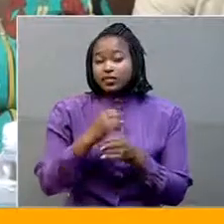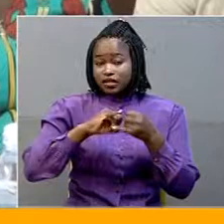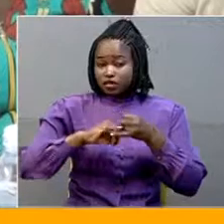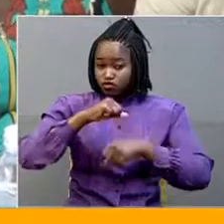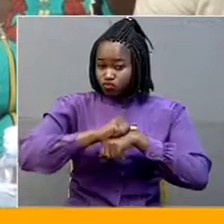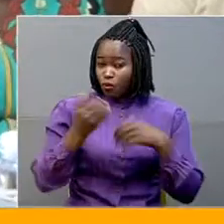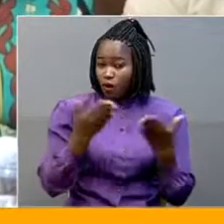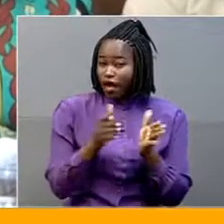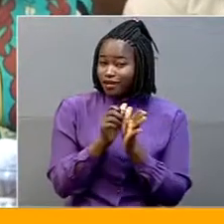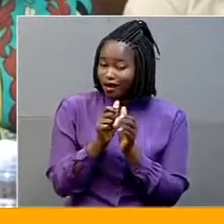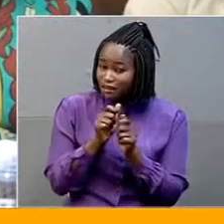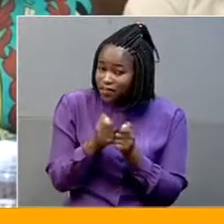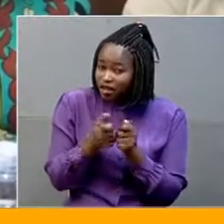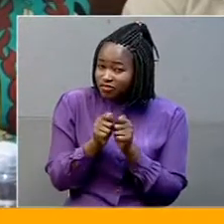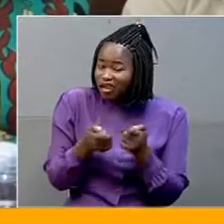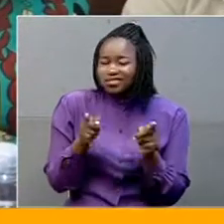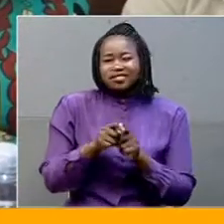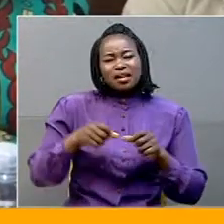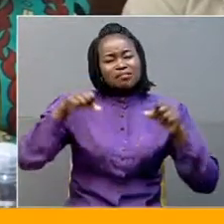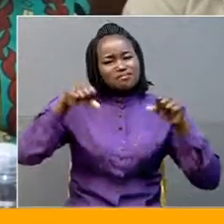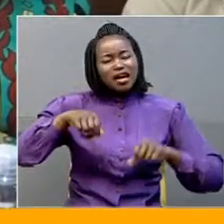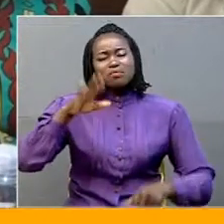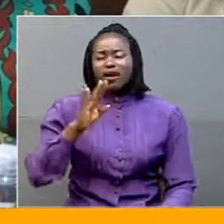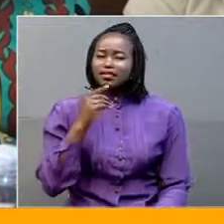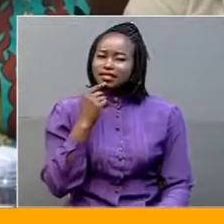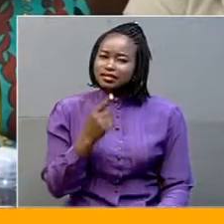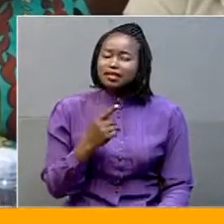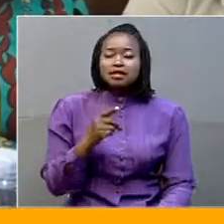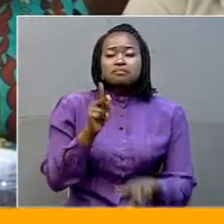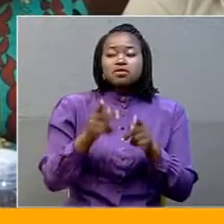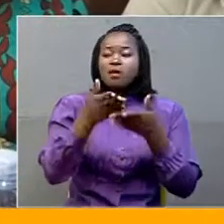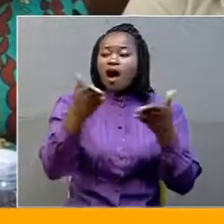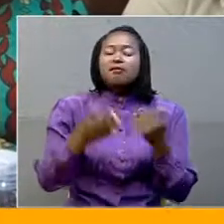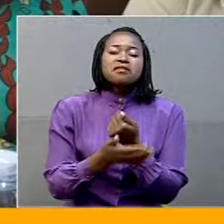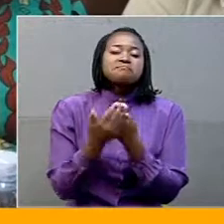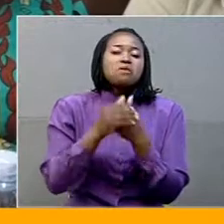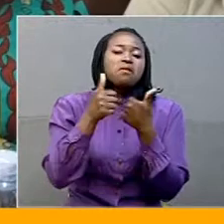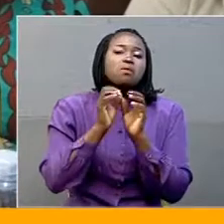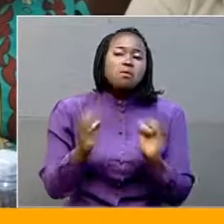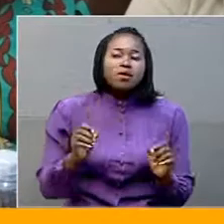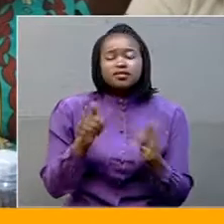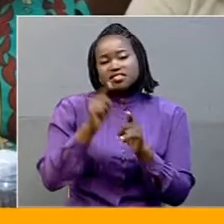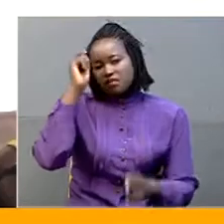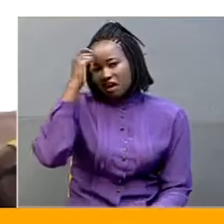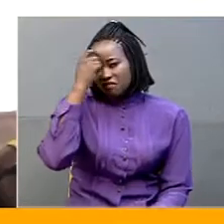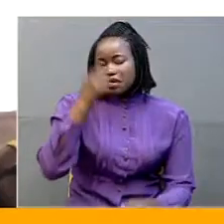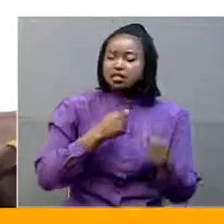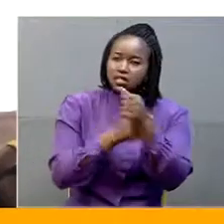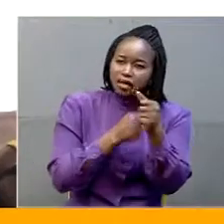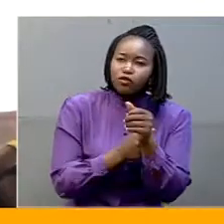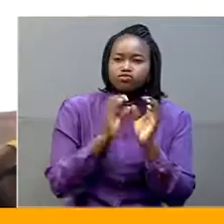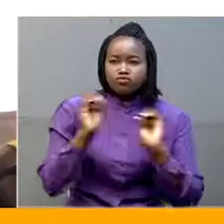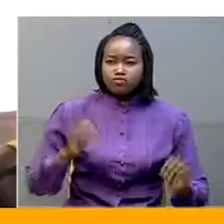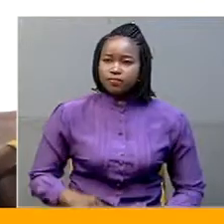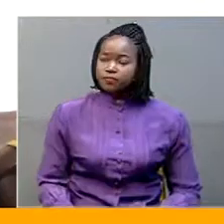Maido is worsened by what they term as unfair treatment in communities and inadequate support by government. As I came